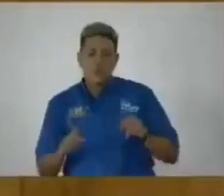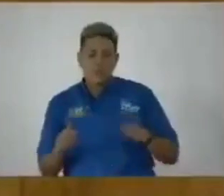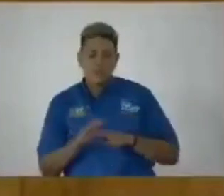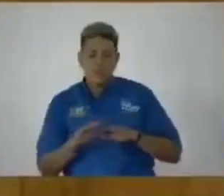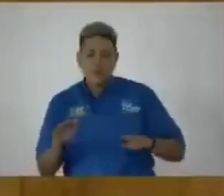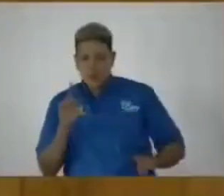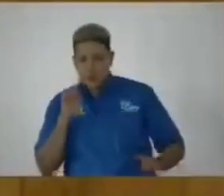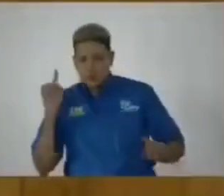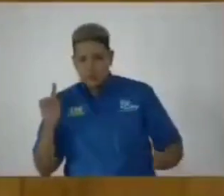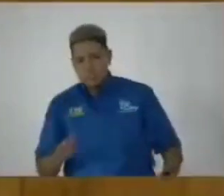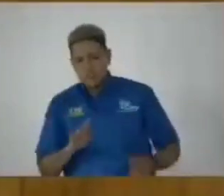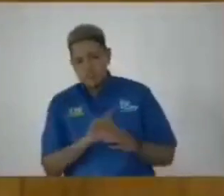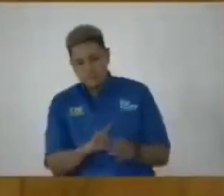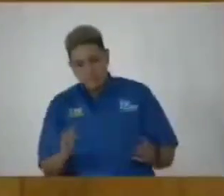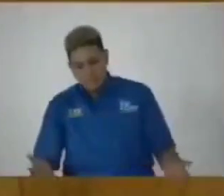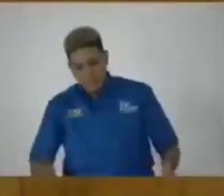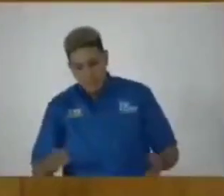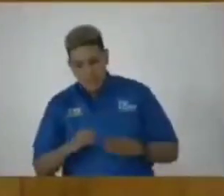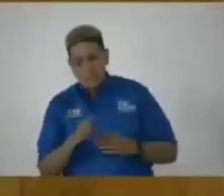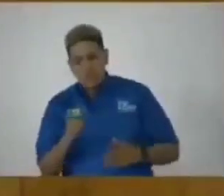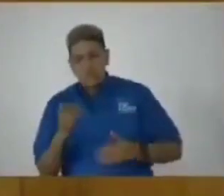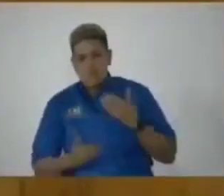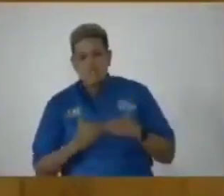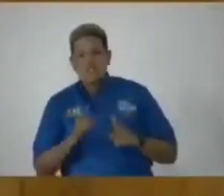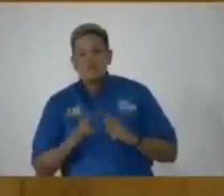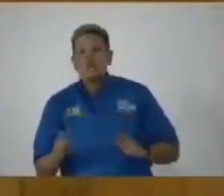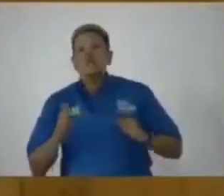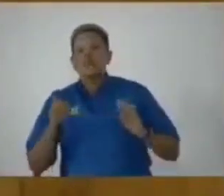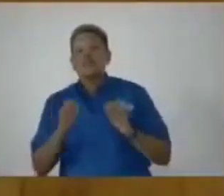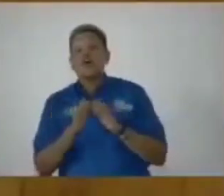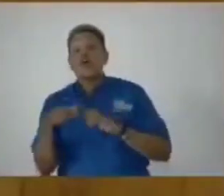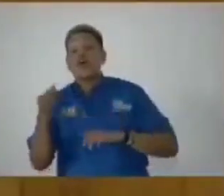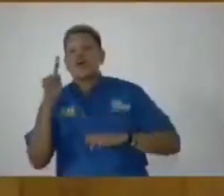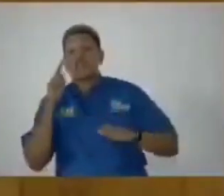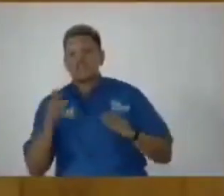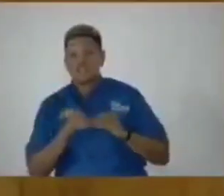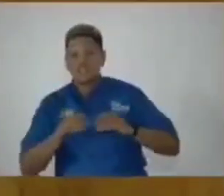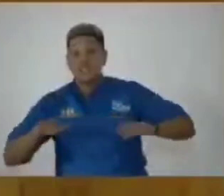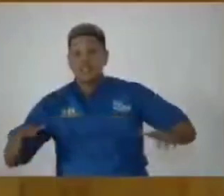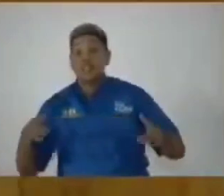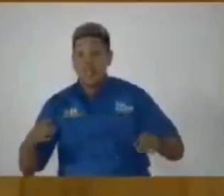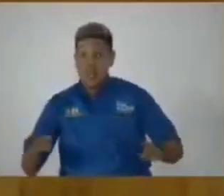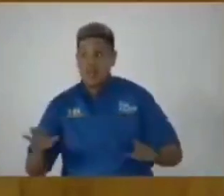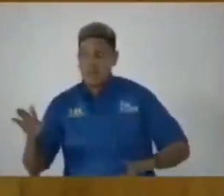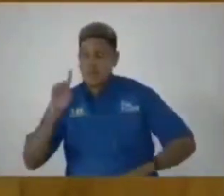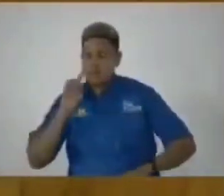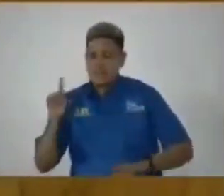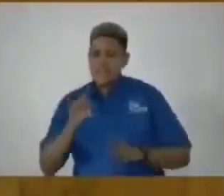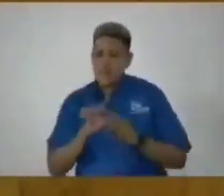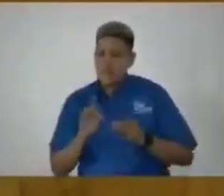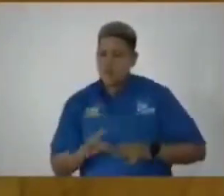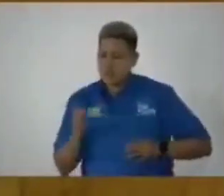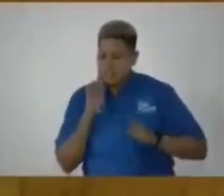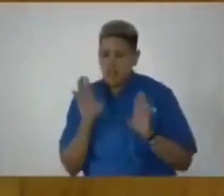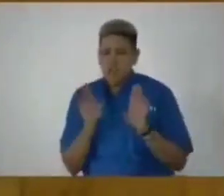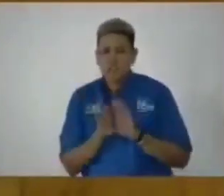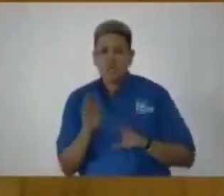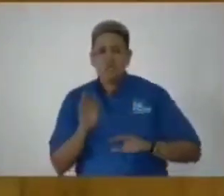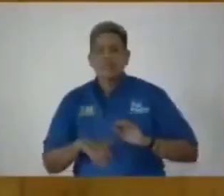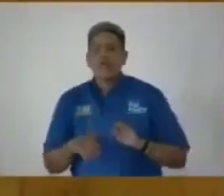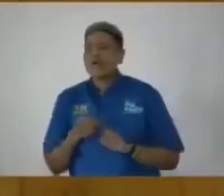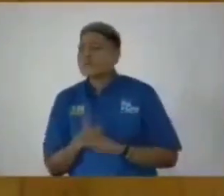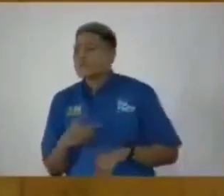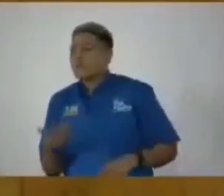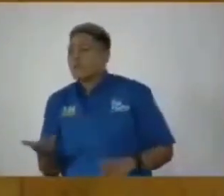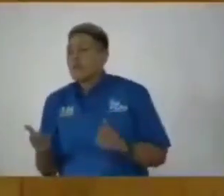respond to in the procedure. But given the way it has unfolded as being on the motion for adjournment, rather than